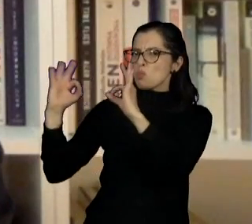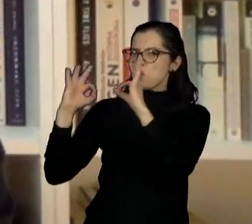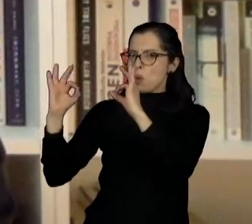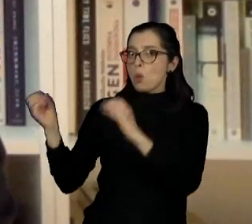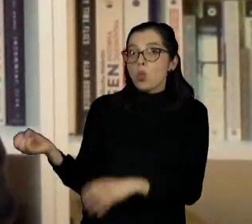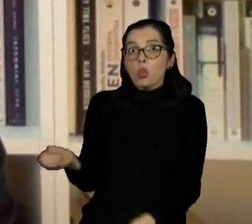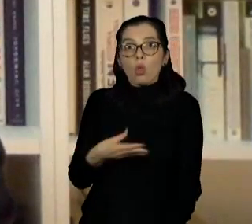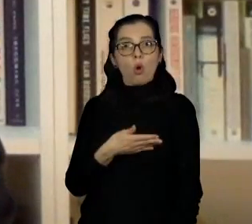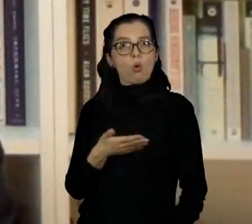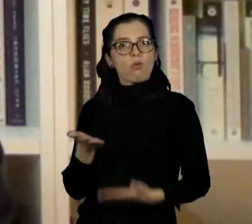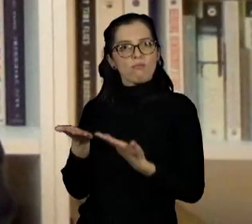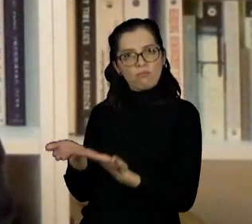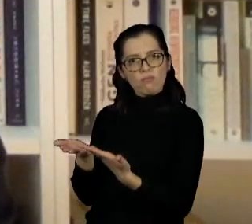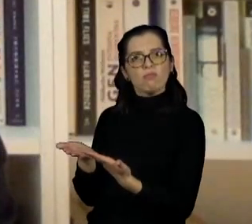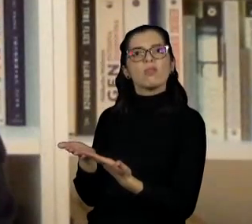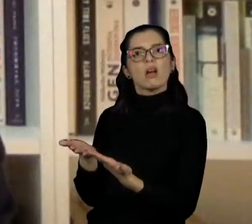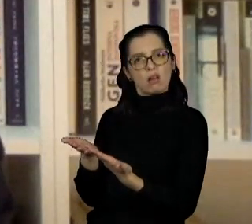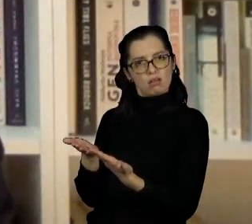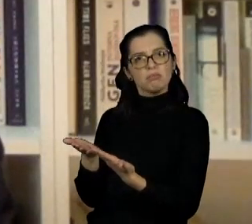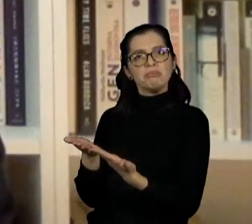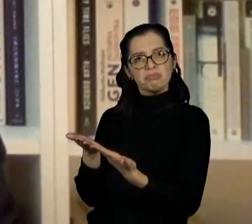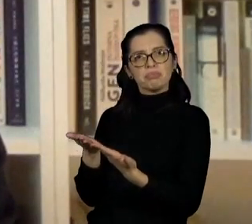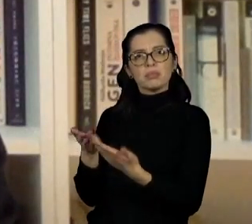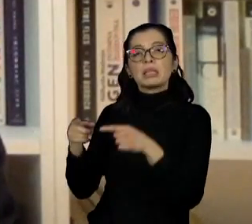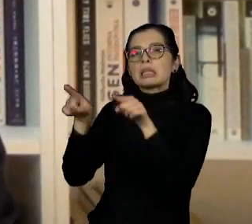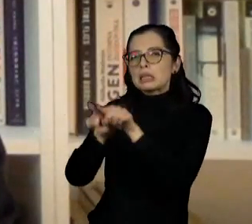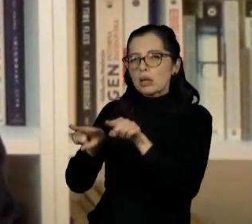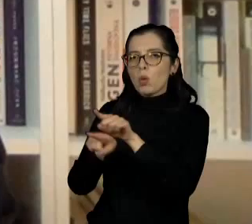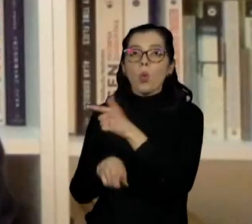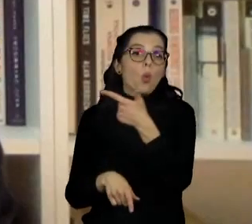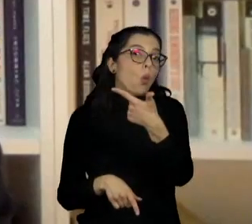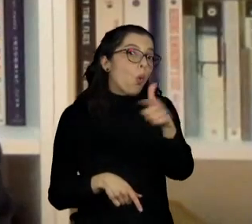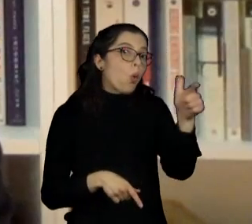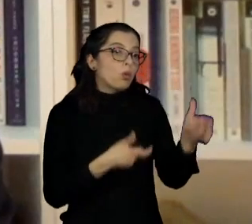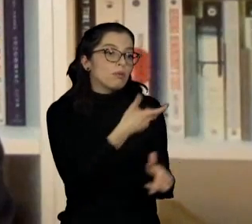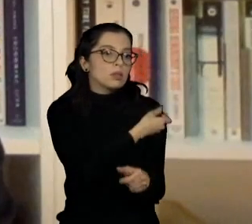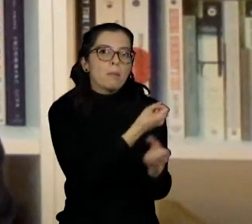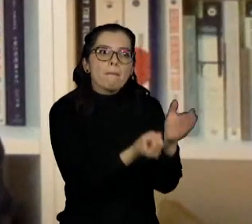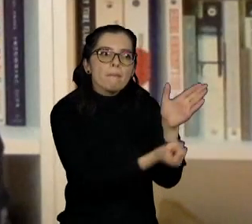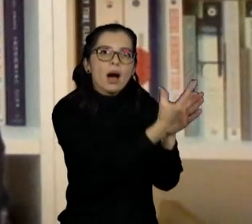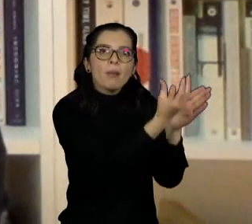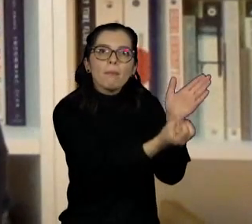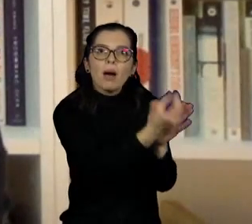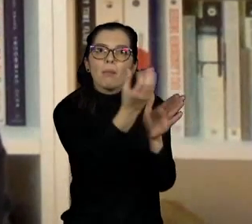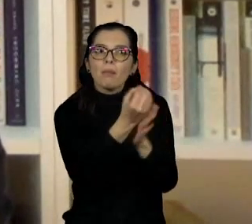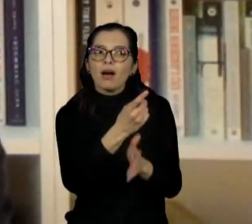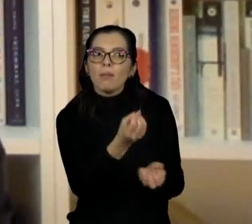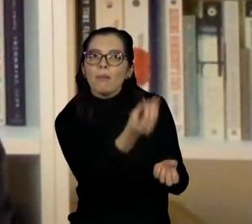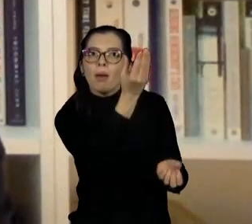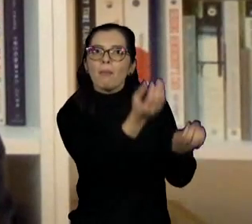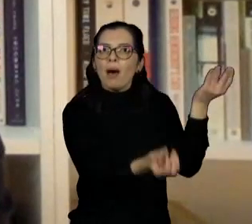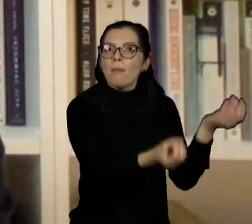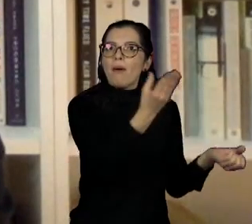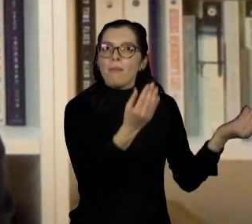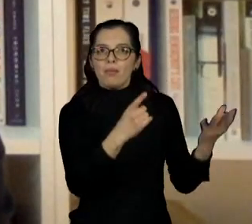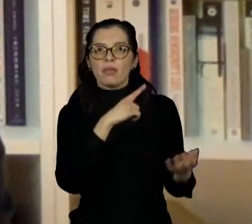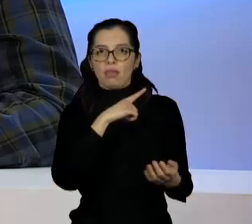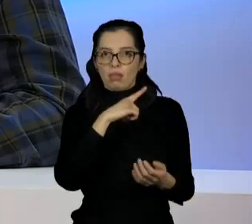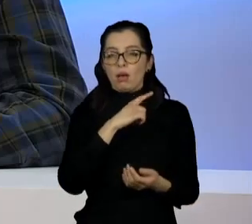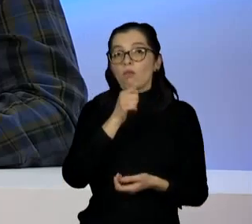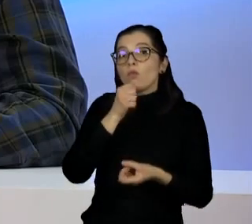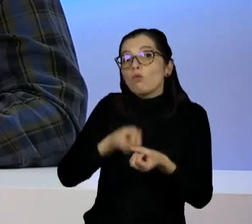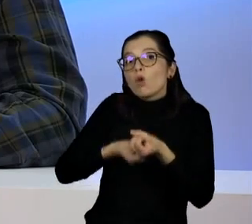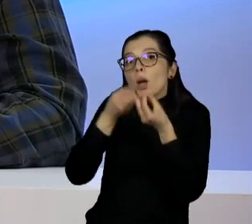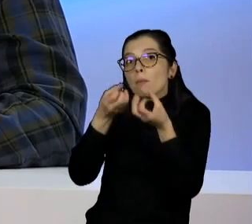on a very new technology, and it's also based on other vaccines that are coming. The data